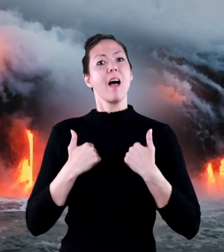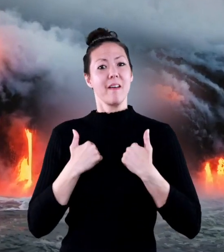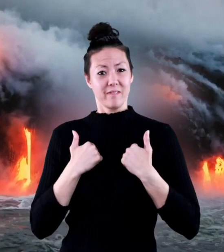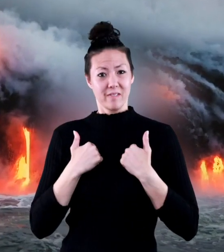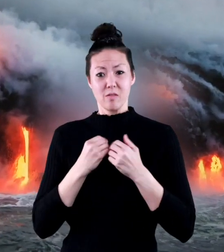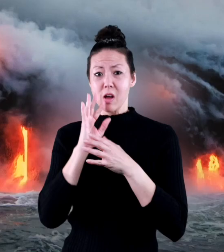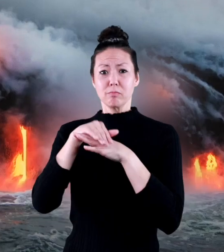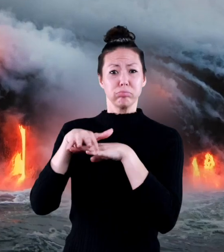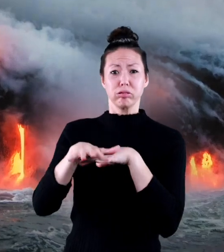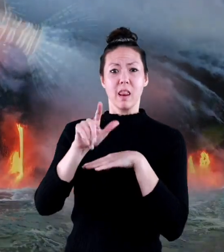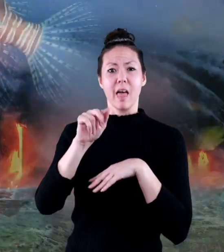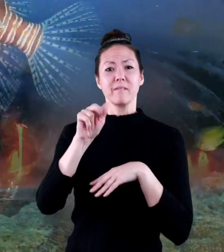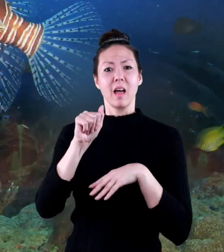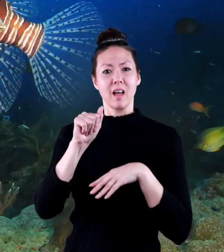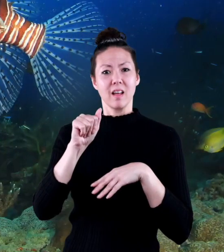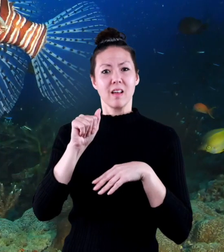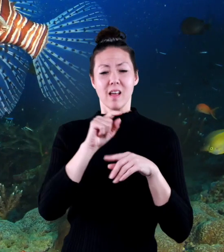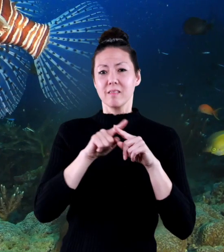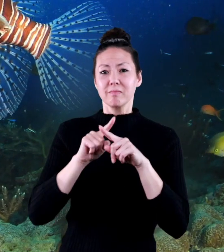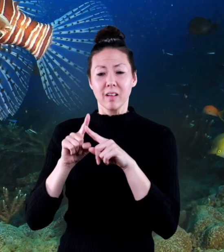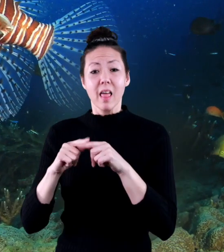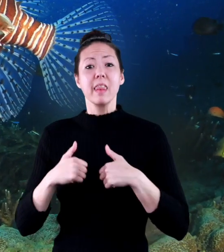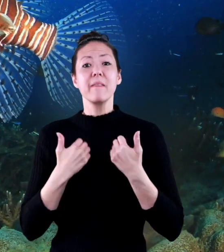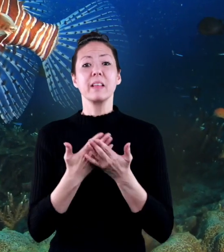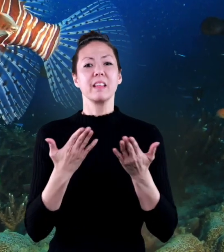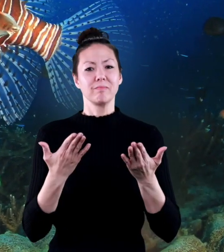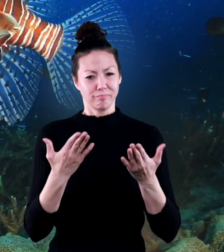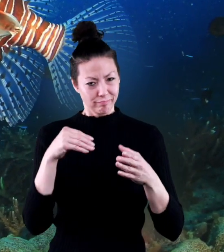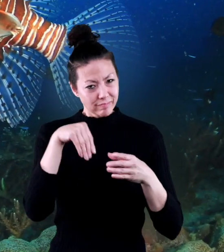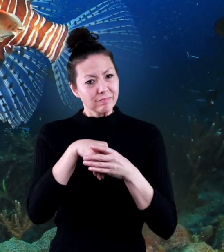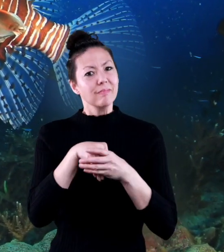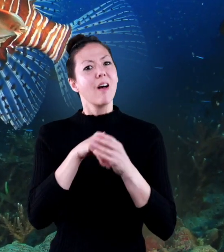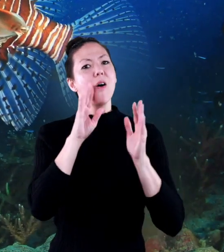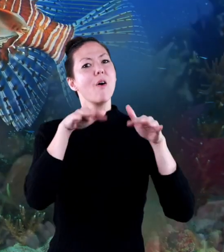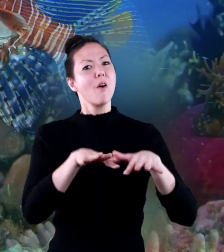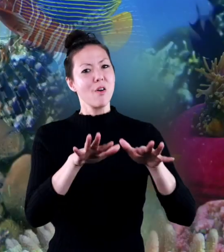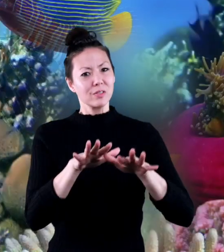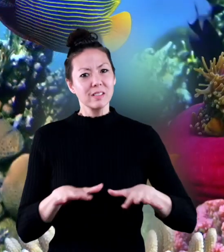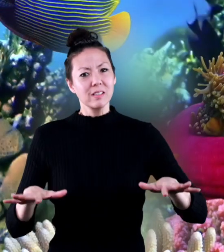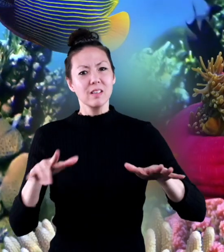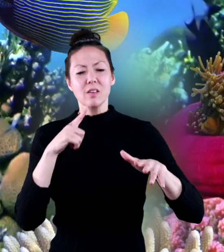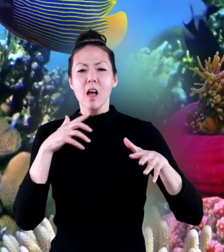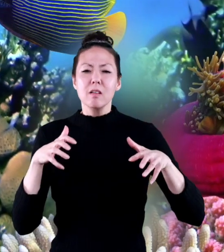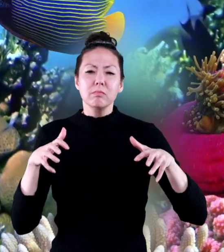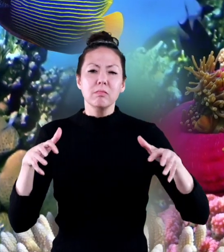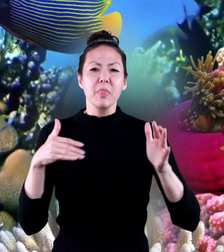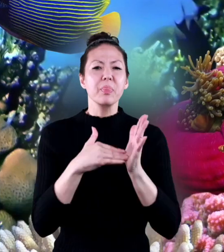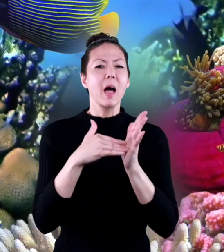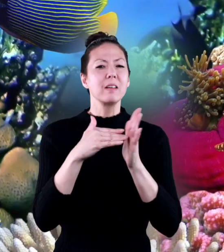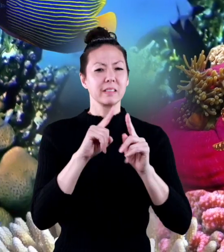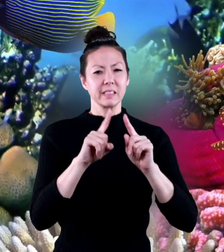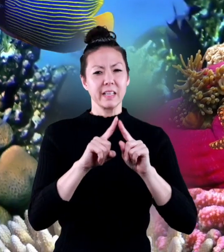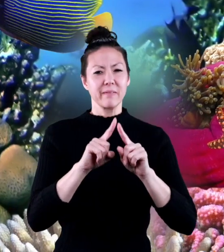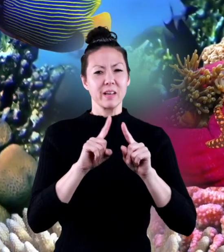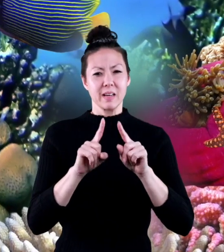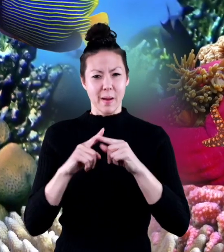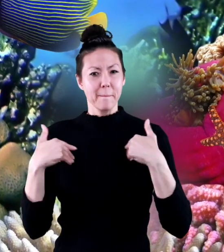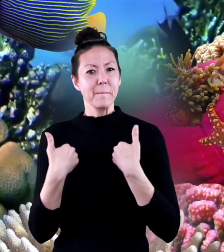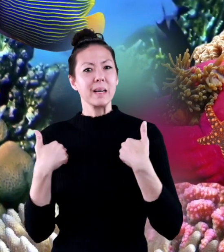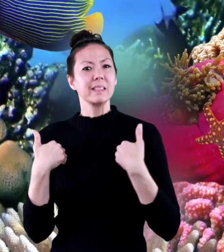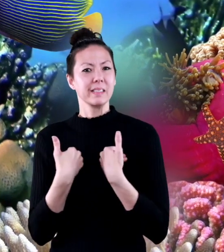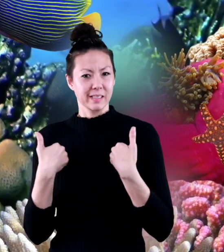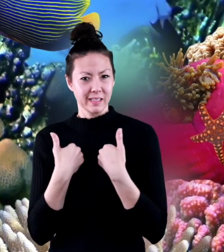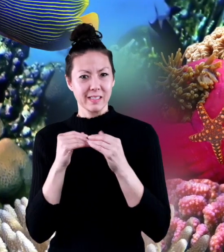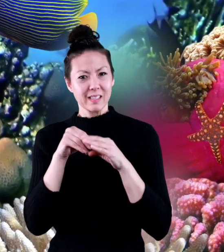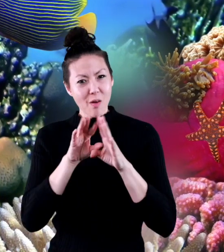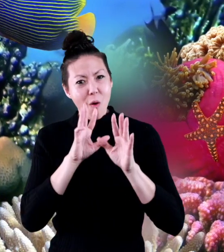spewing lava and life. Living things are in the ocean. Hundreds of thousands of species of